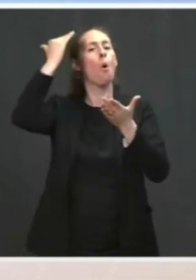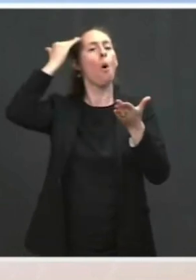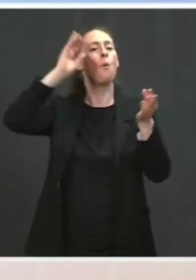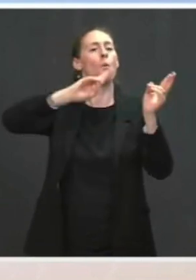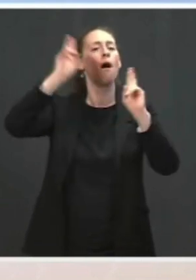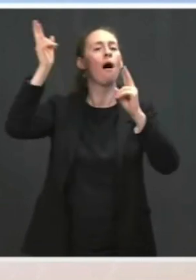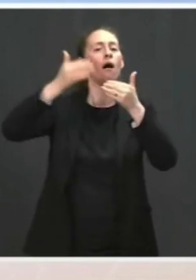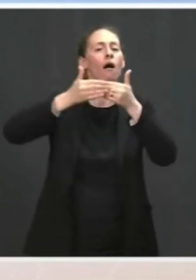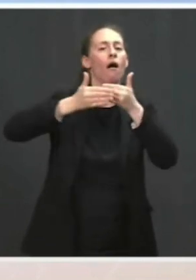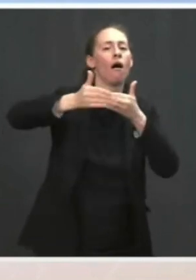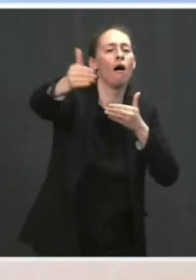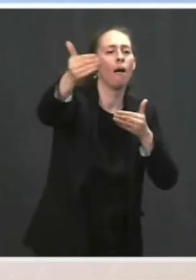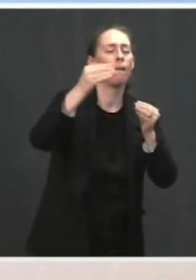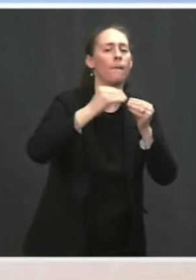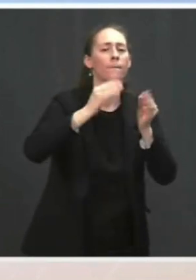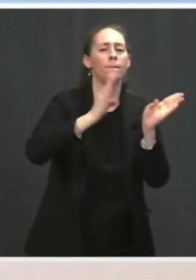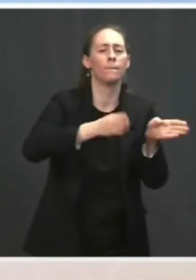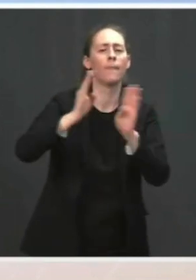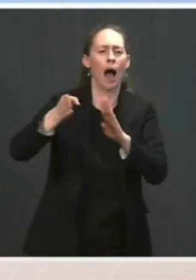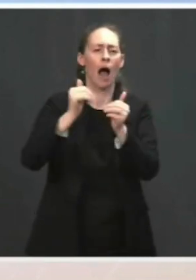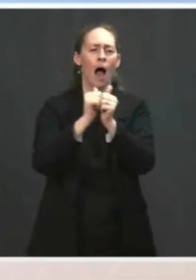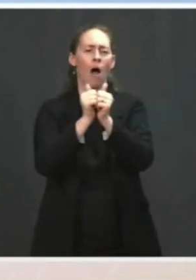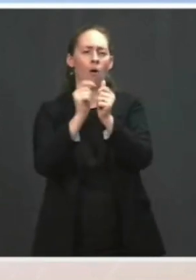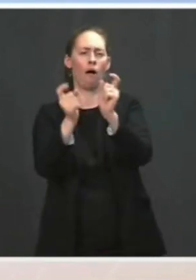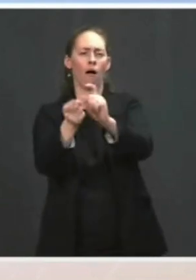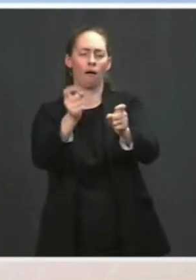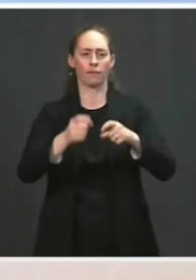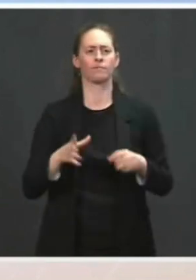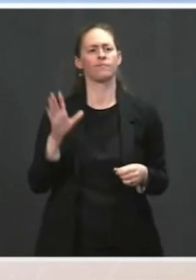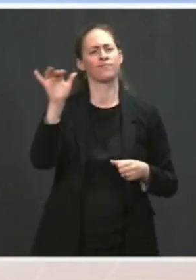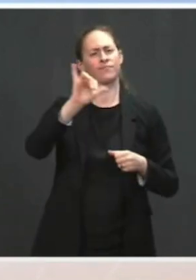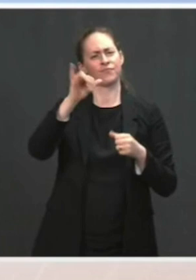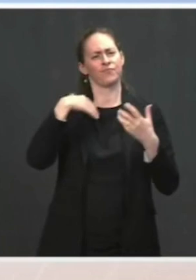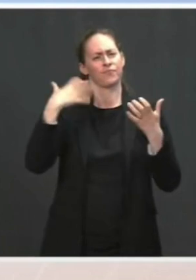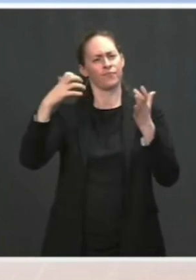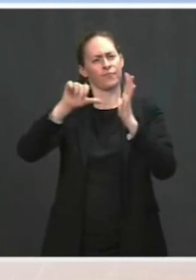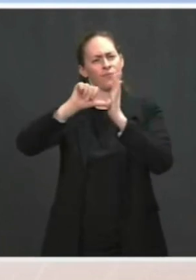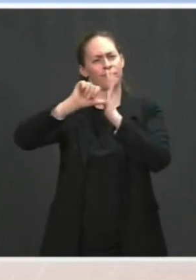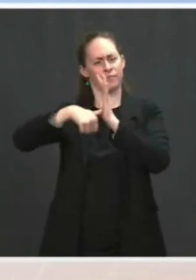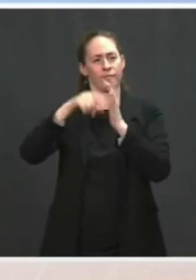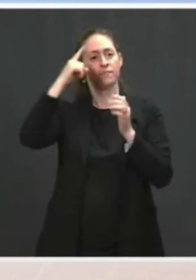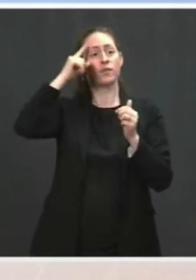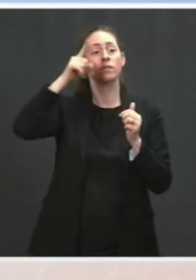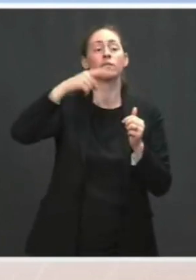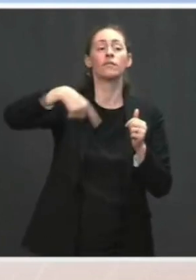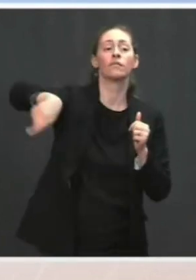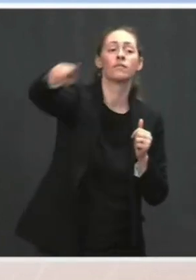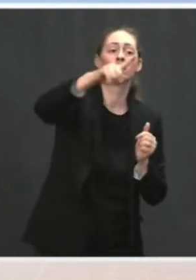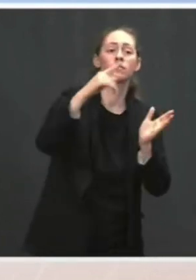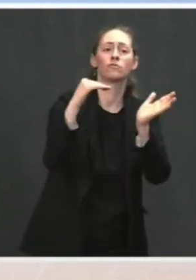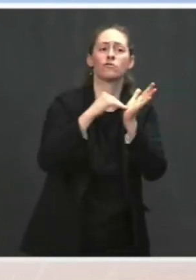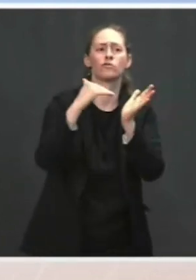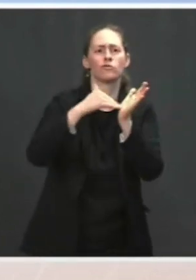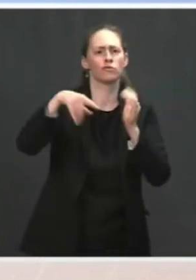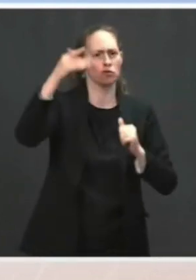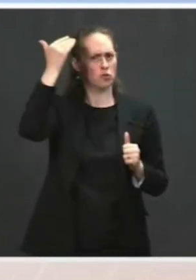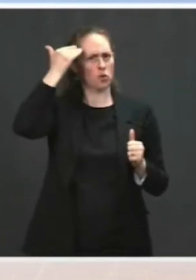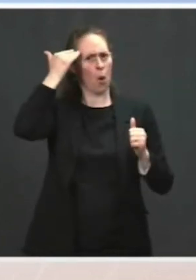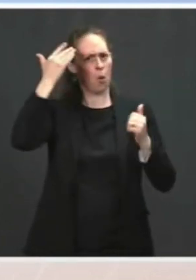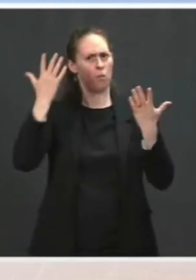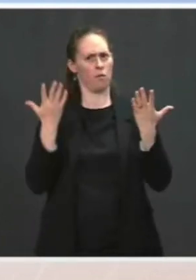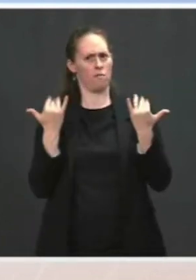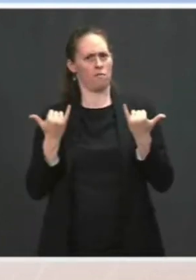the first thing. The other thing is to make physicians out there aware of this, and there are some clinical